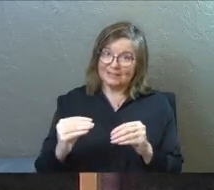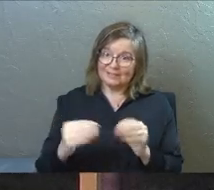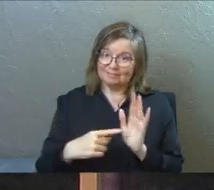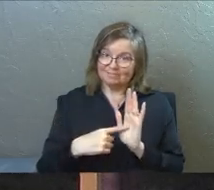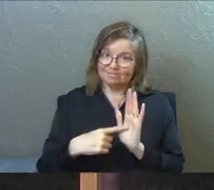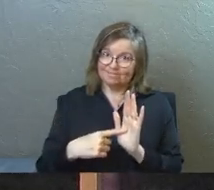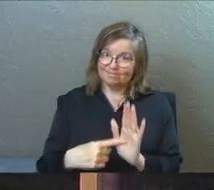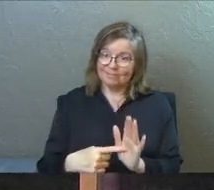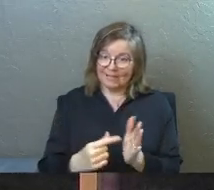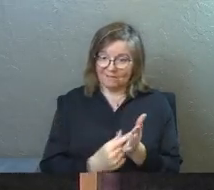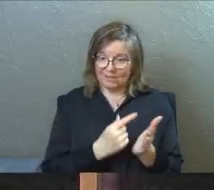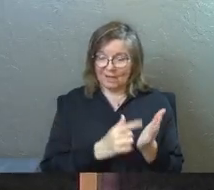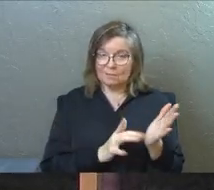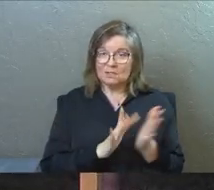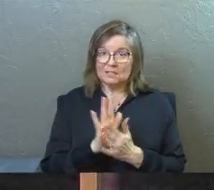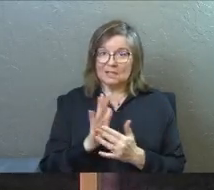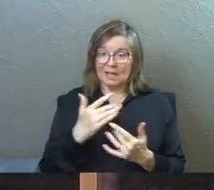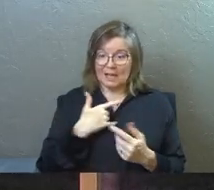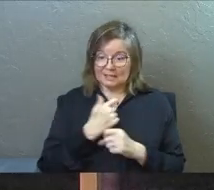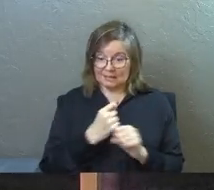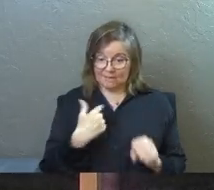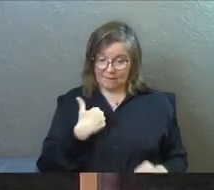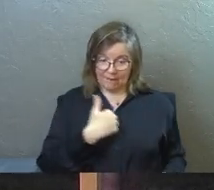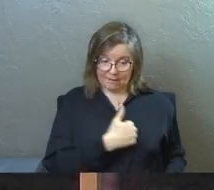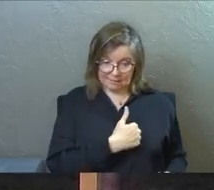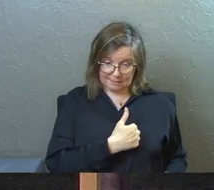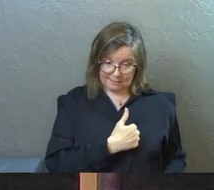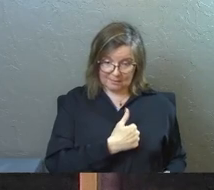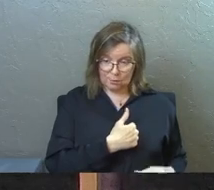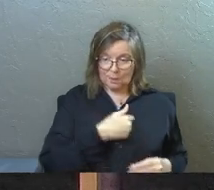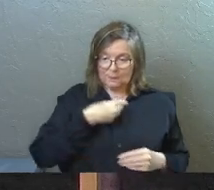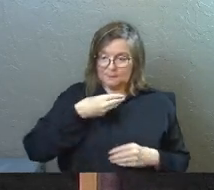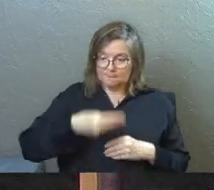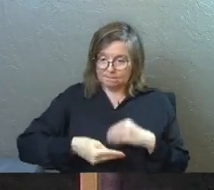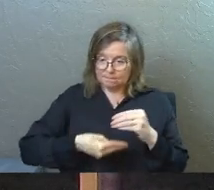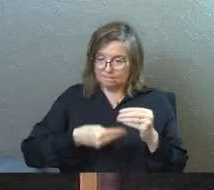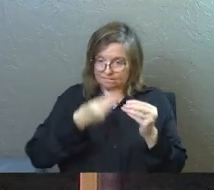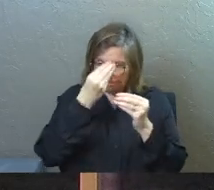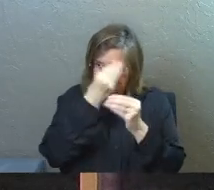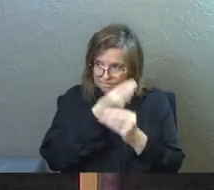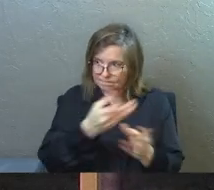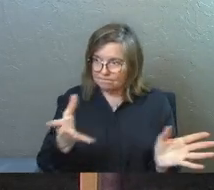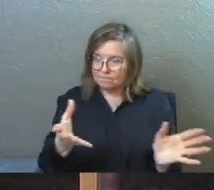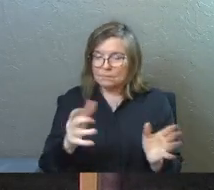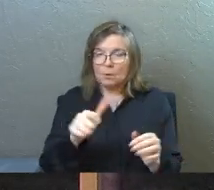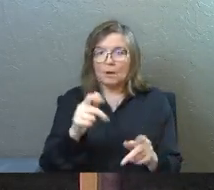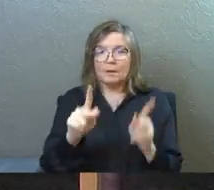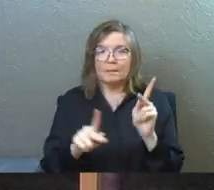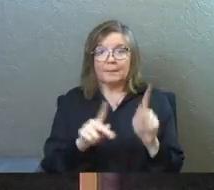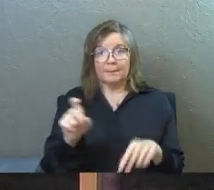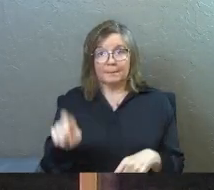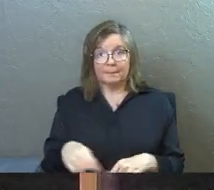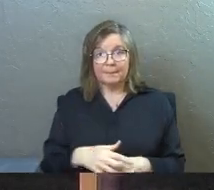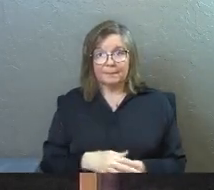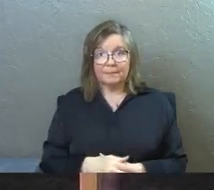If the gospel of Jesus Christ has saved us, we need to go and speak it to other people.